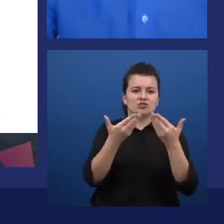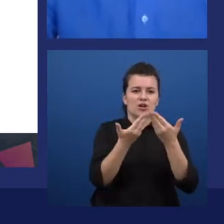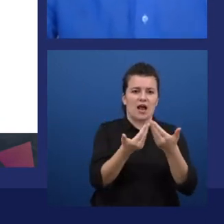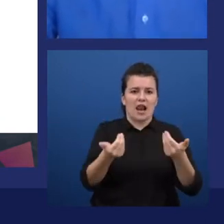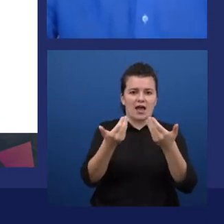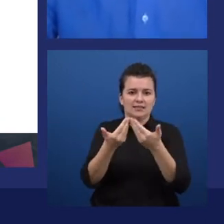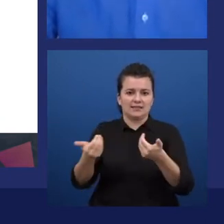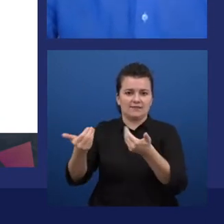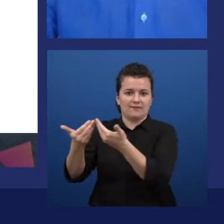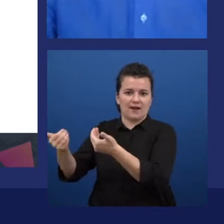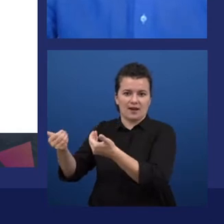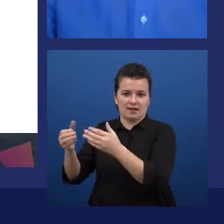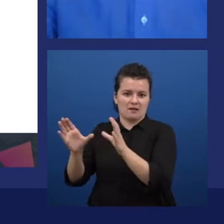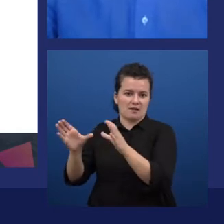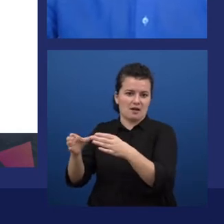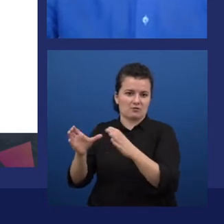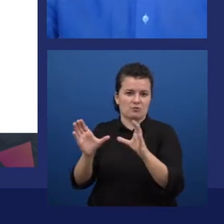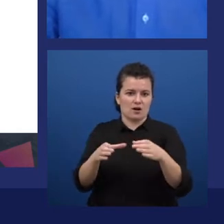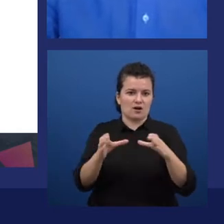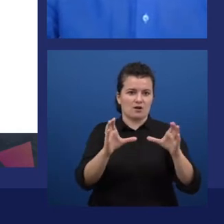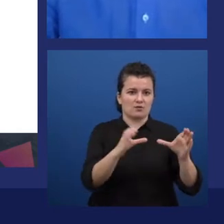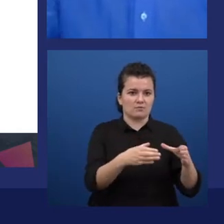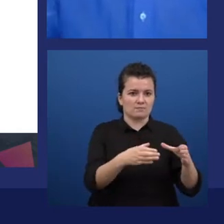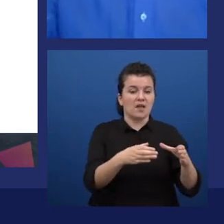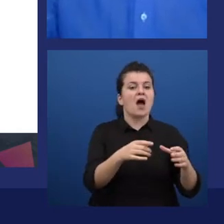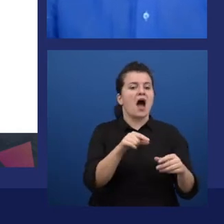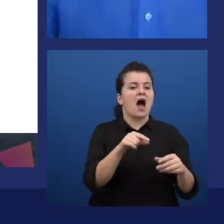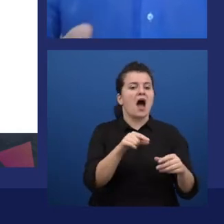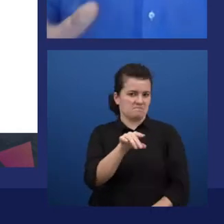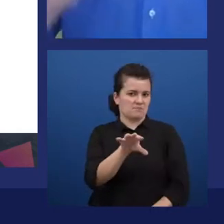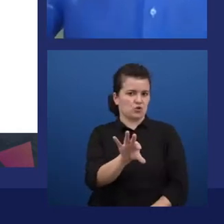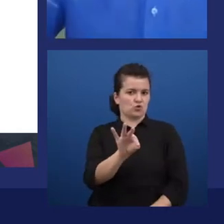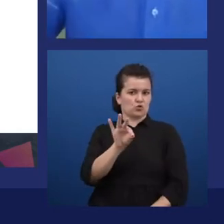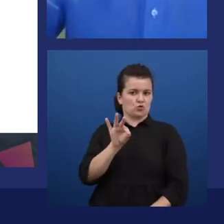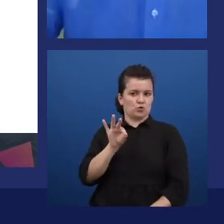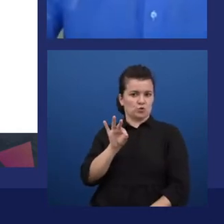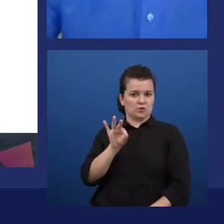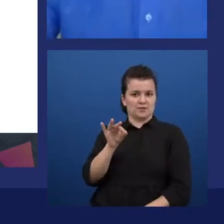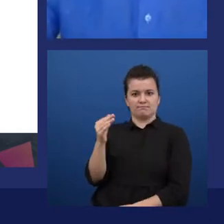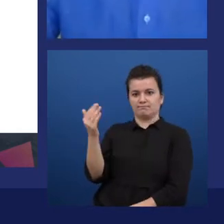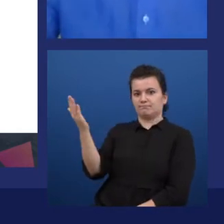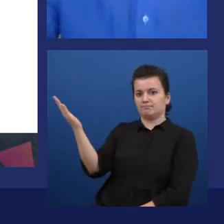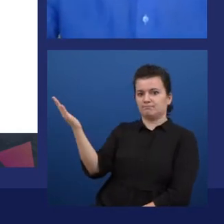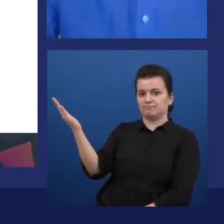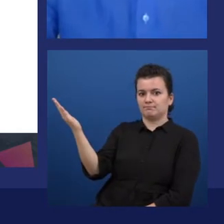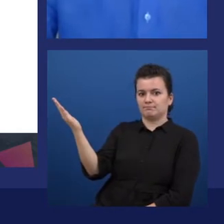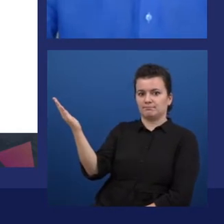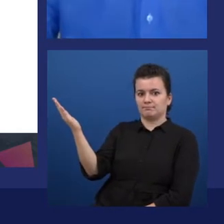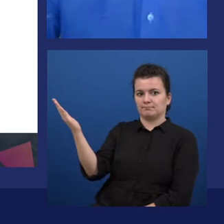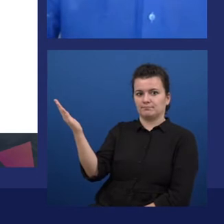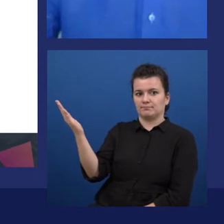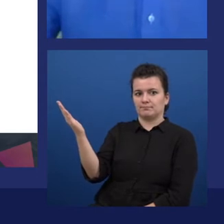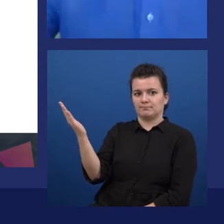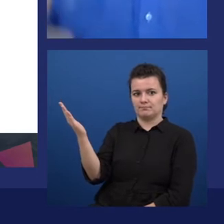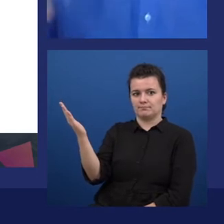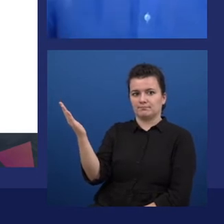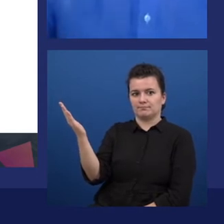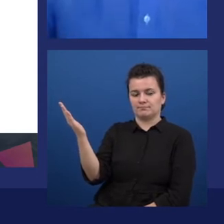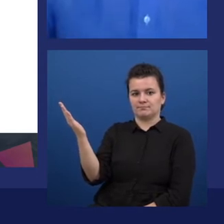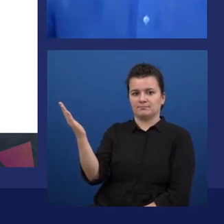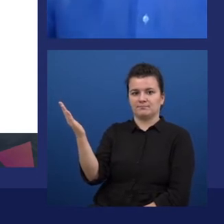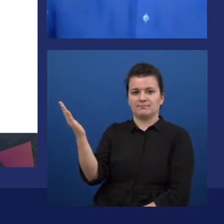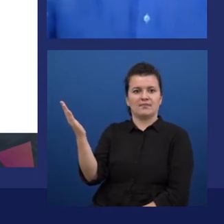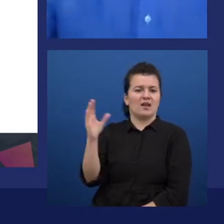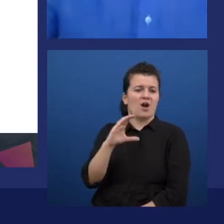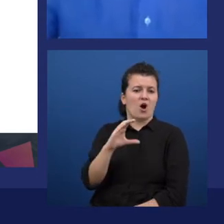And when I pick one of these, I'm doing a call to this API, which is super simple. It's